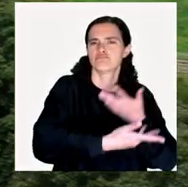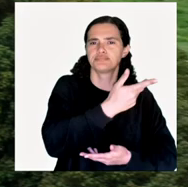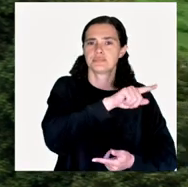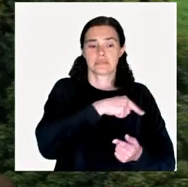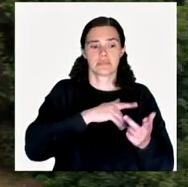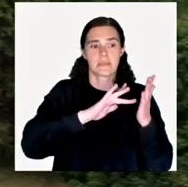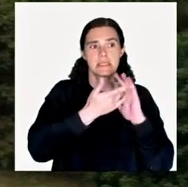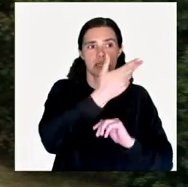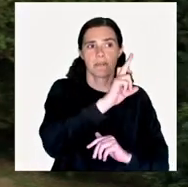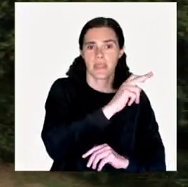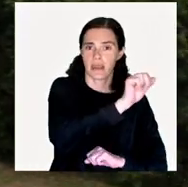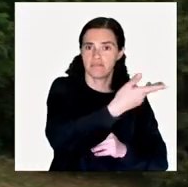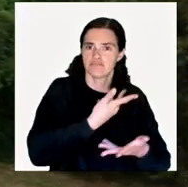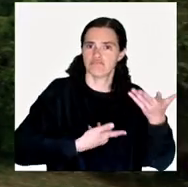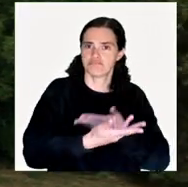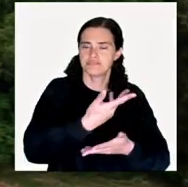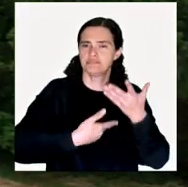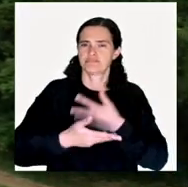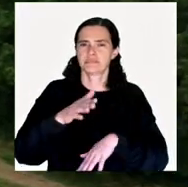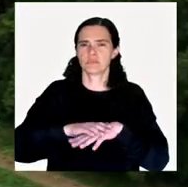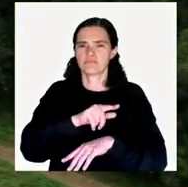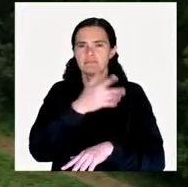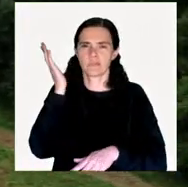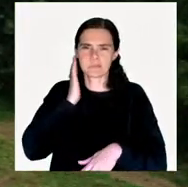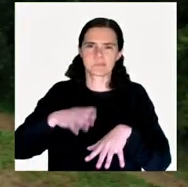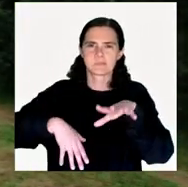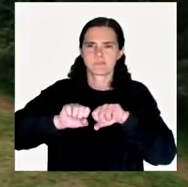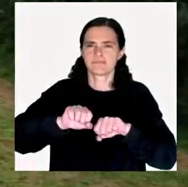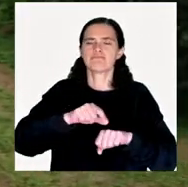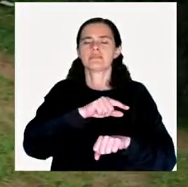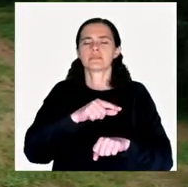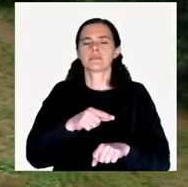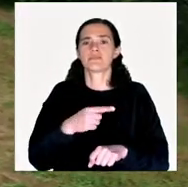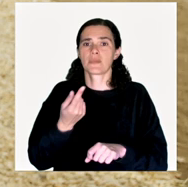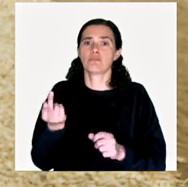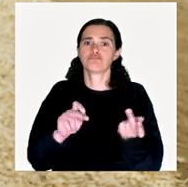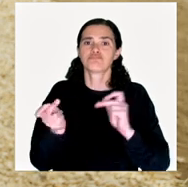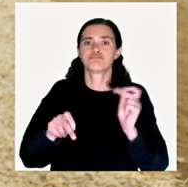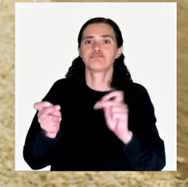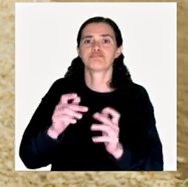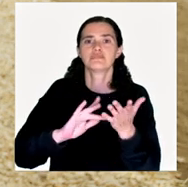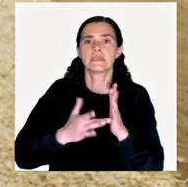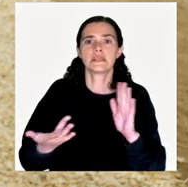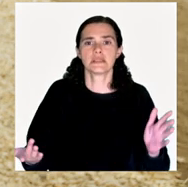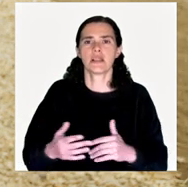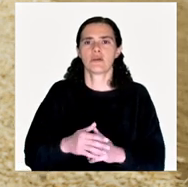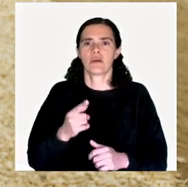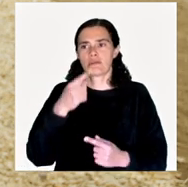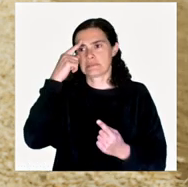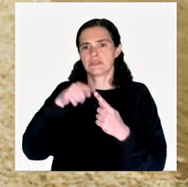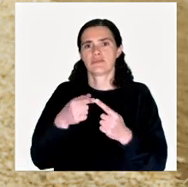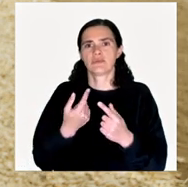because of the trade of Brazilwood that slavery appeared in Brazil